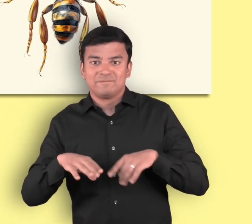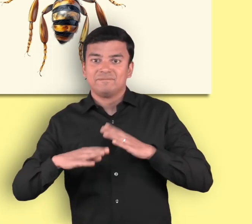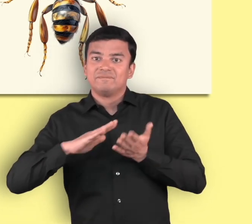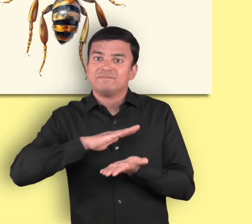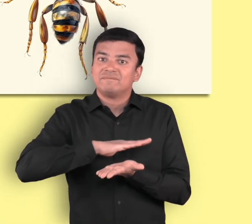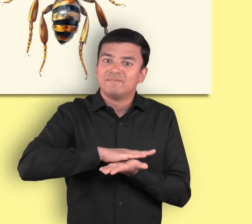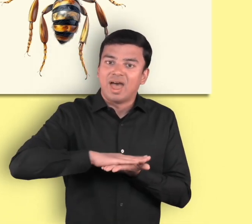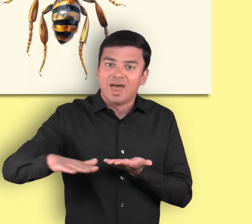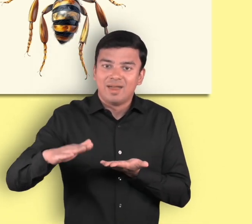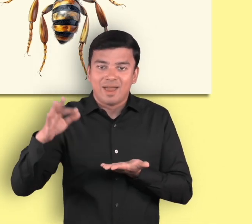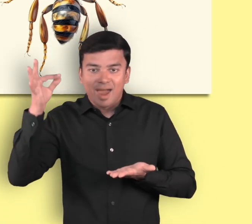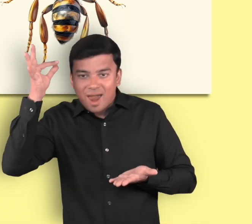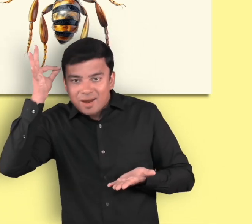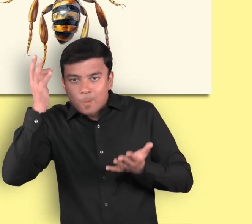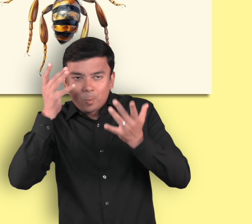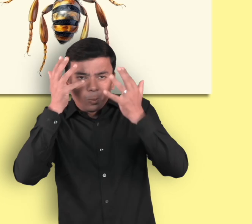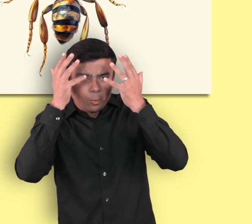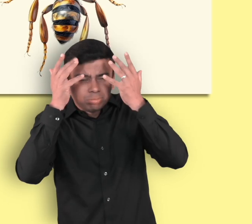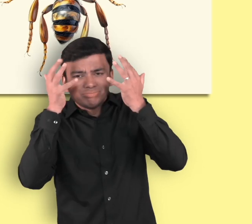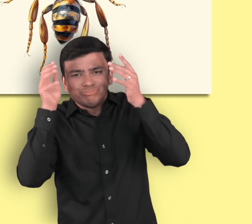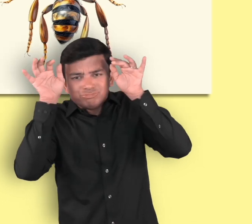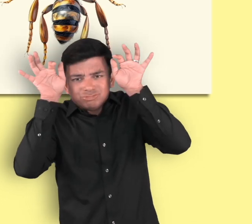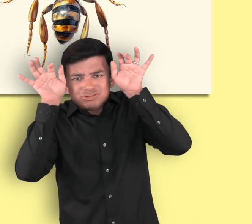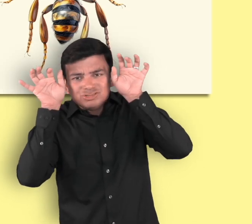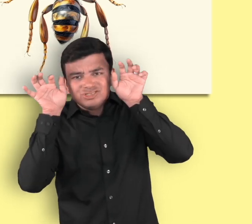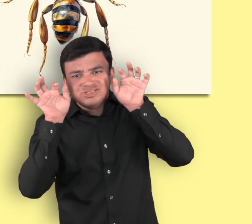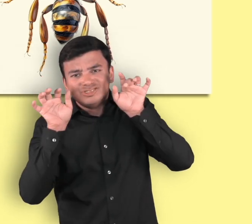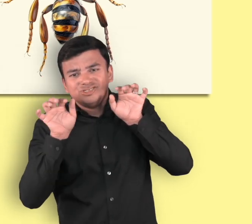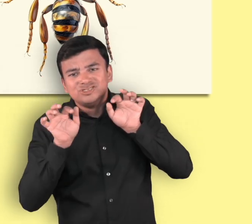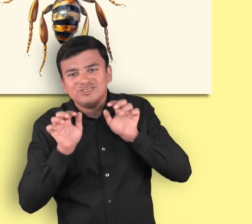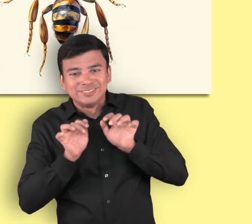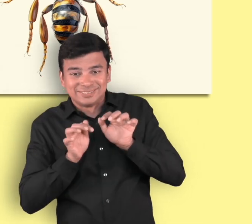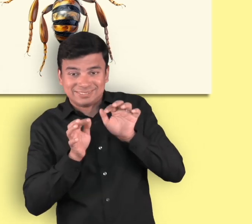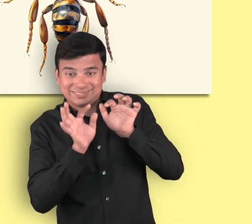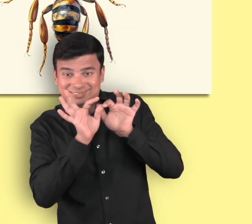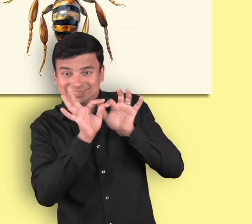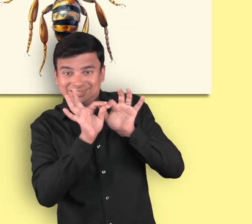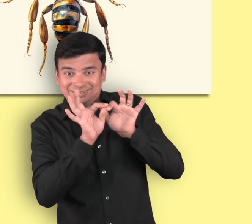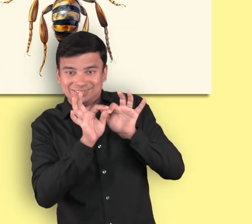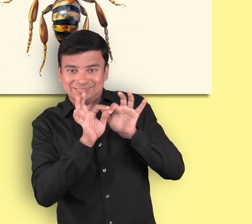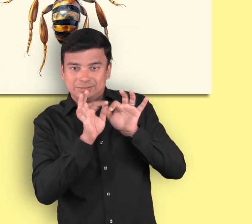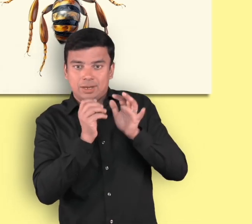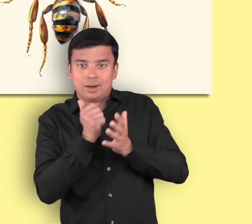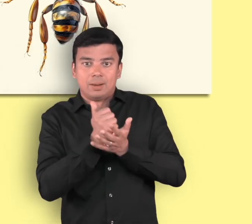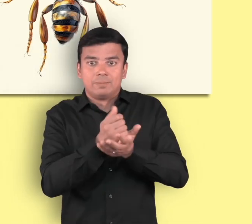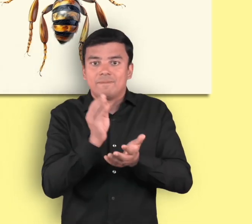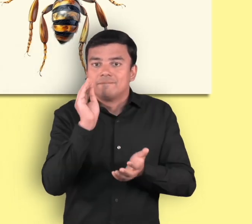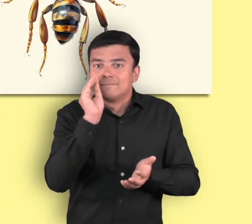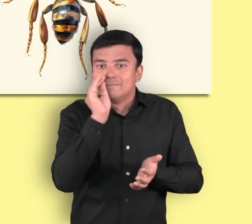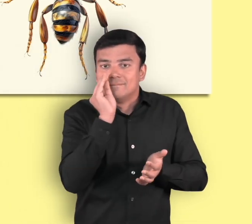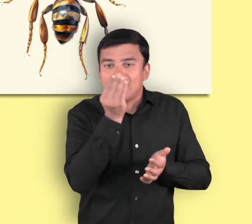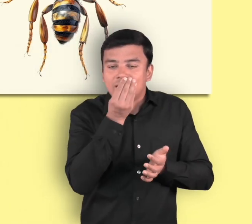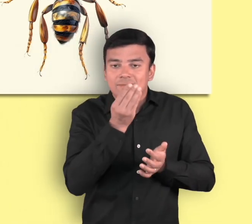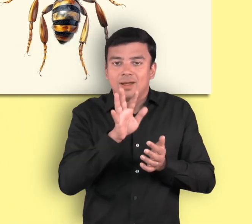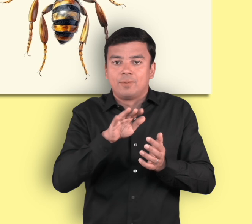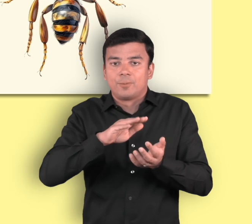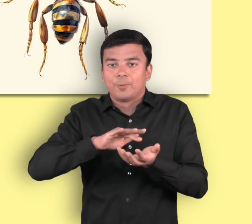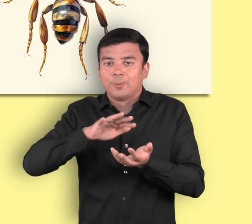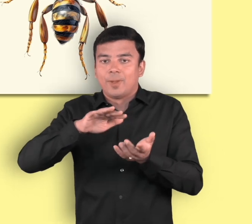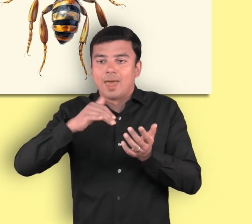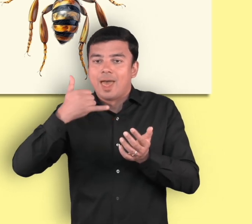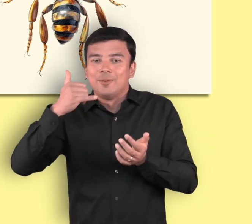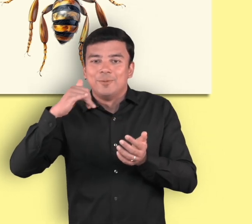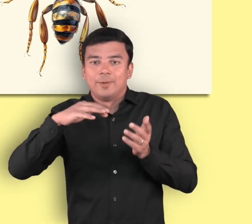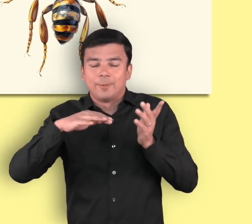making them appear fuzzy. Their fuzzy body helps them collect, disseminate, or spread pollen